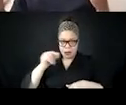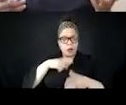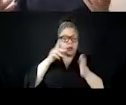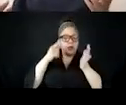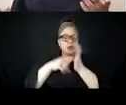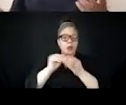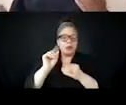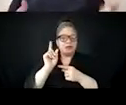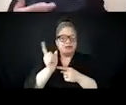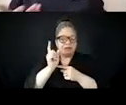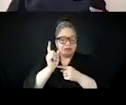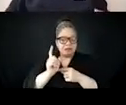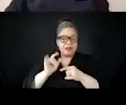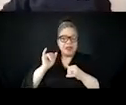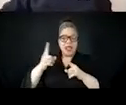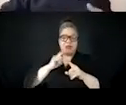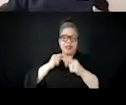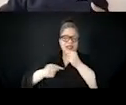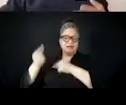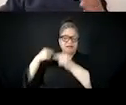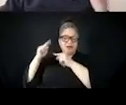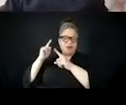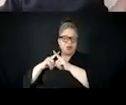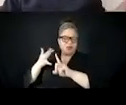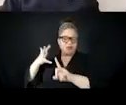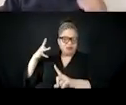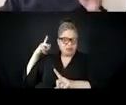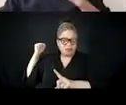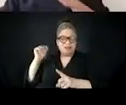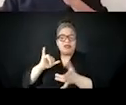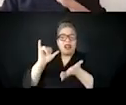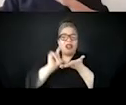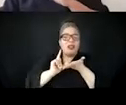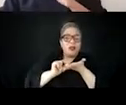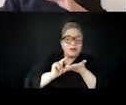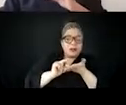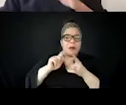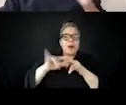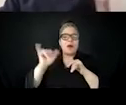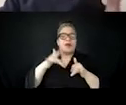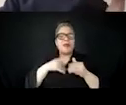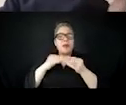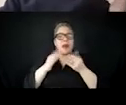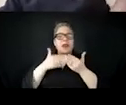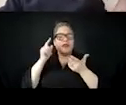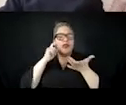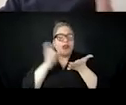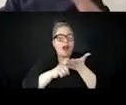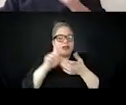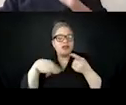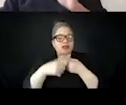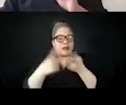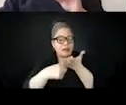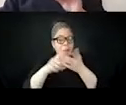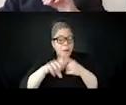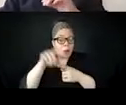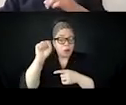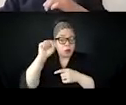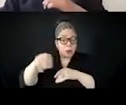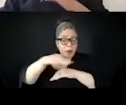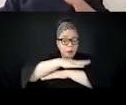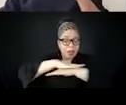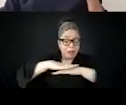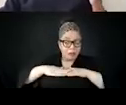easier to recognize when we're talking about social media platforms, but that through line, in my opinion, um, reaches all the way through.